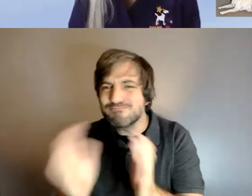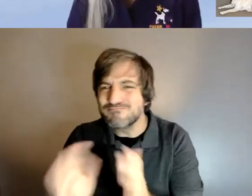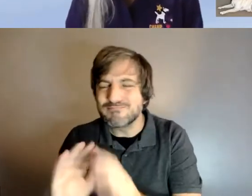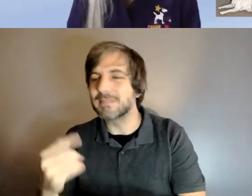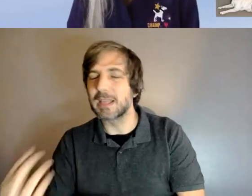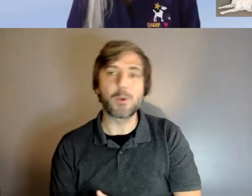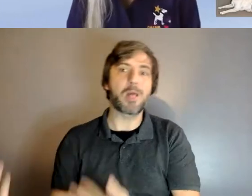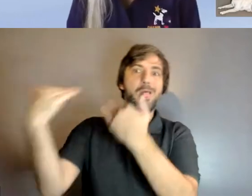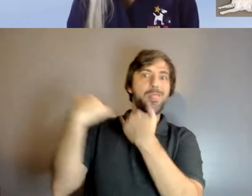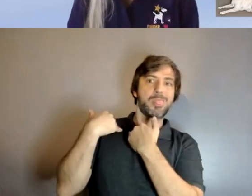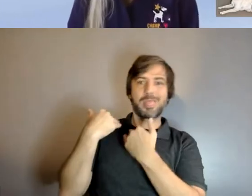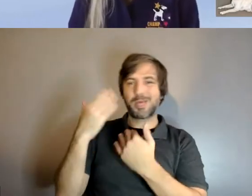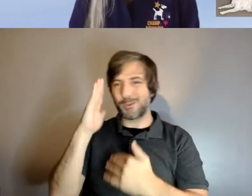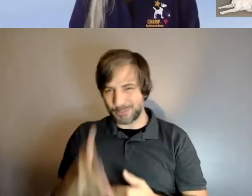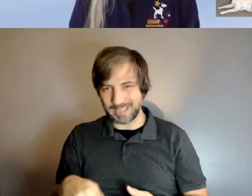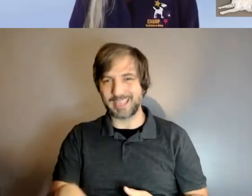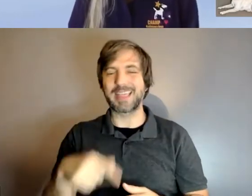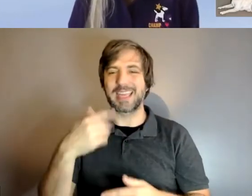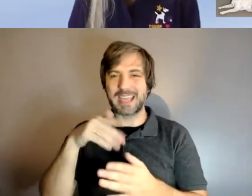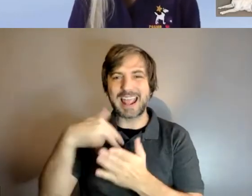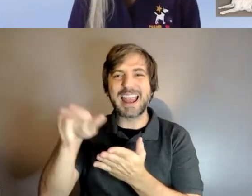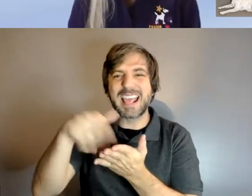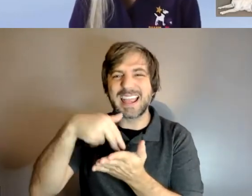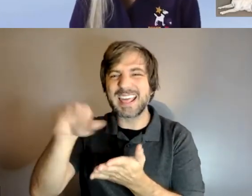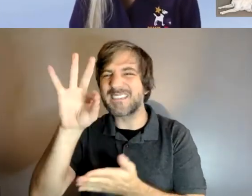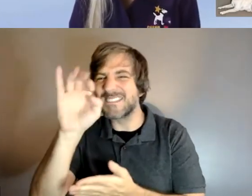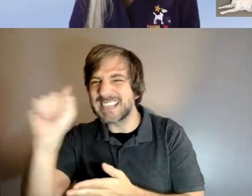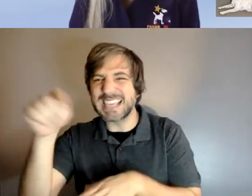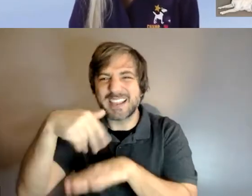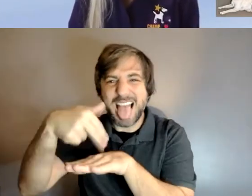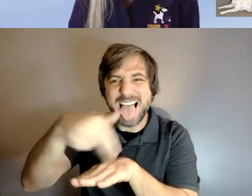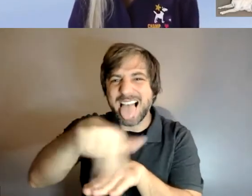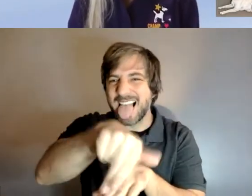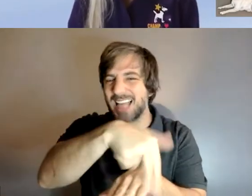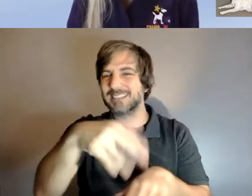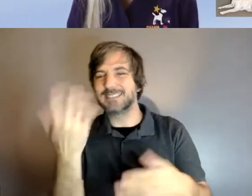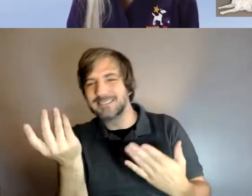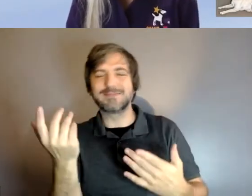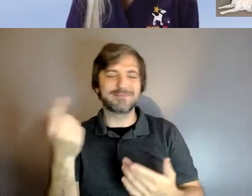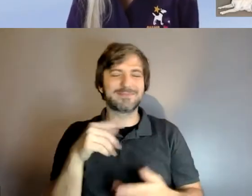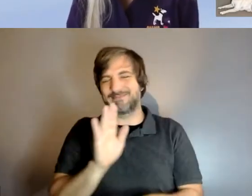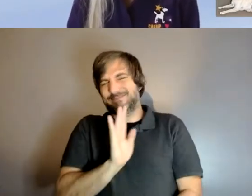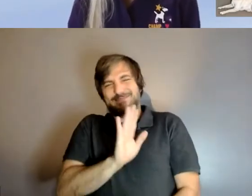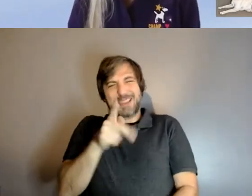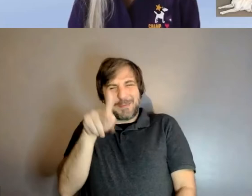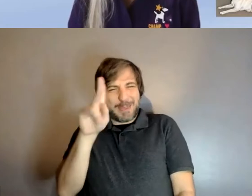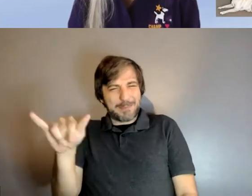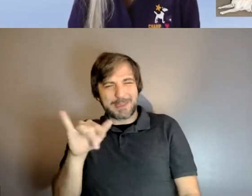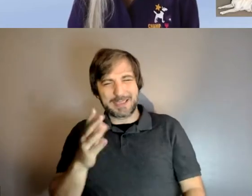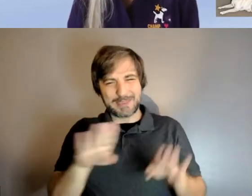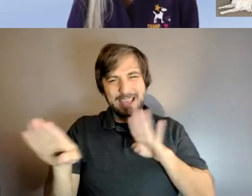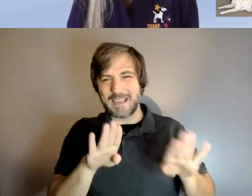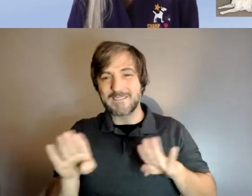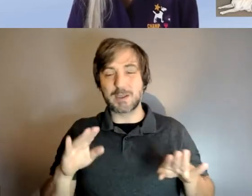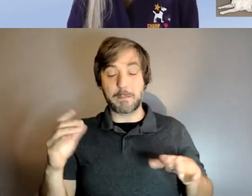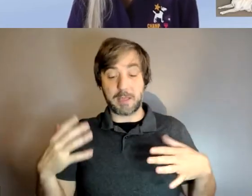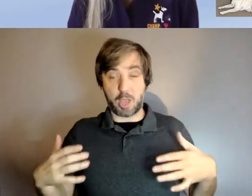lick people's feet and and do all these puppyish behavior um to this day um but when the harness comes on